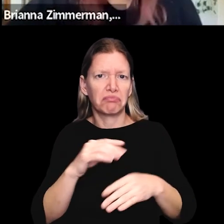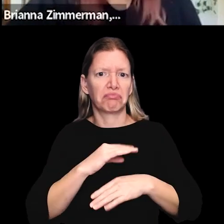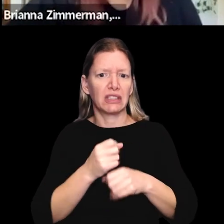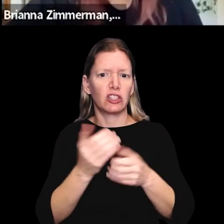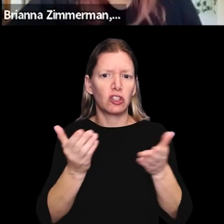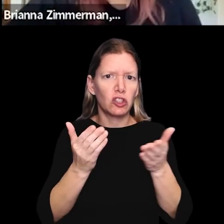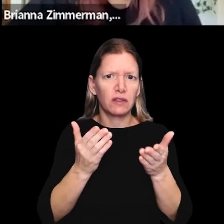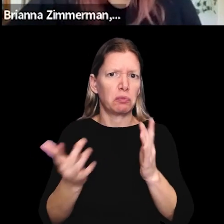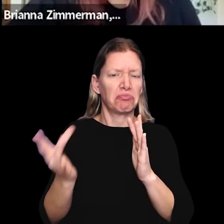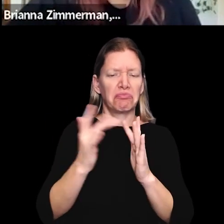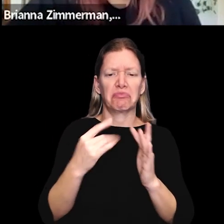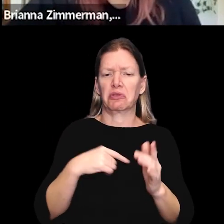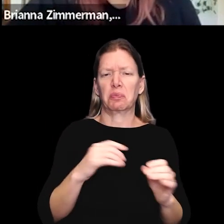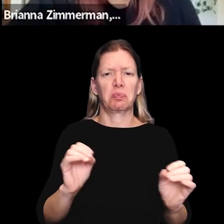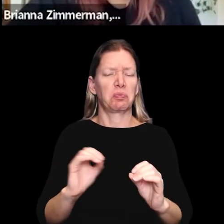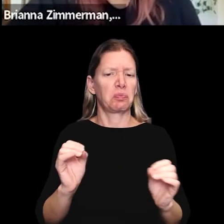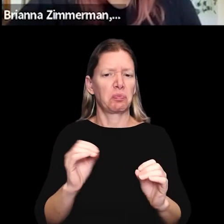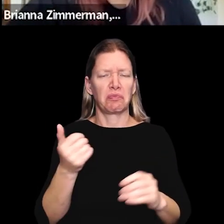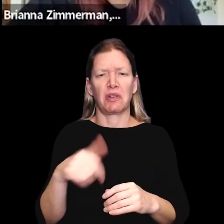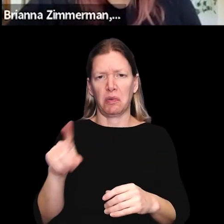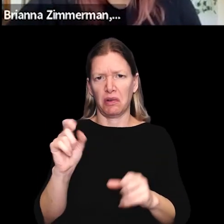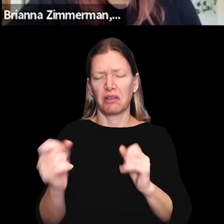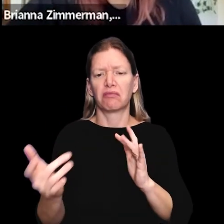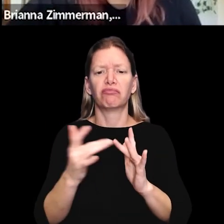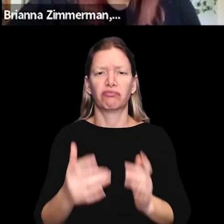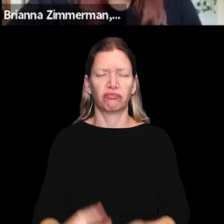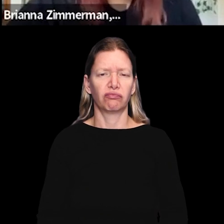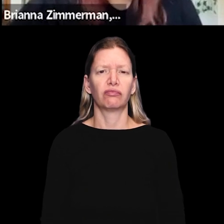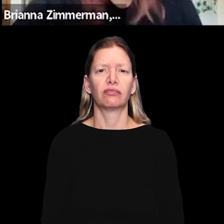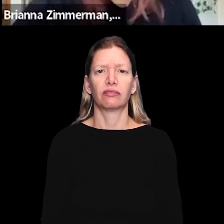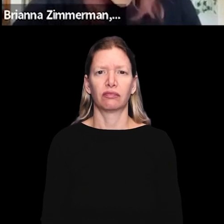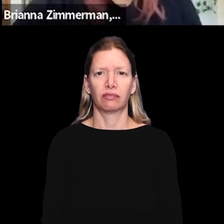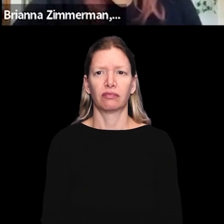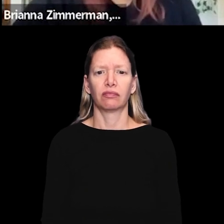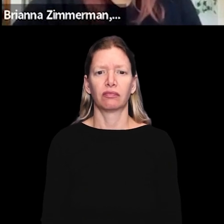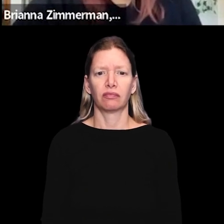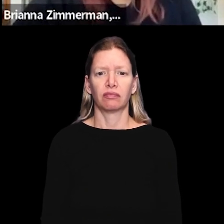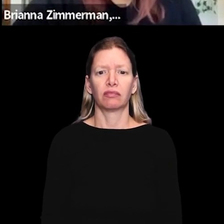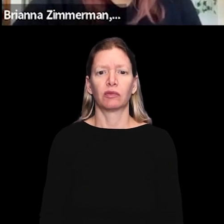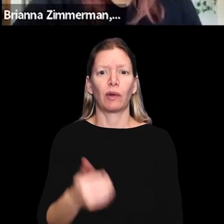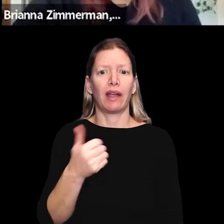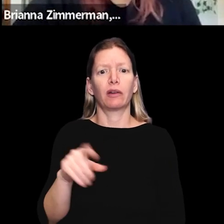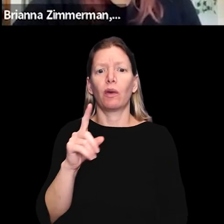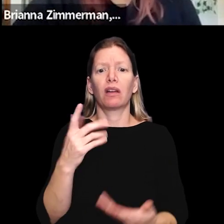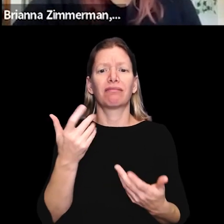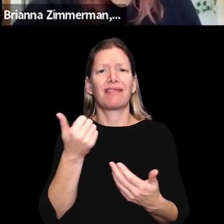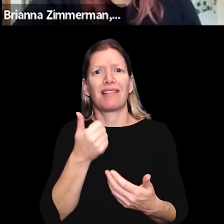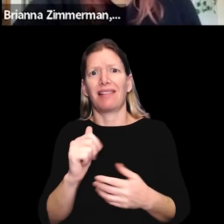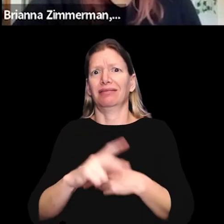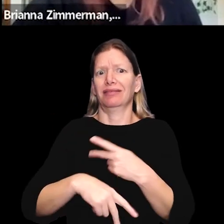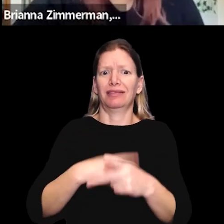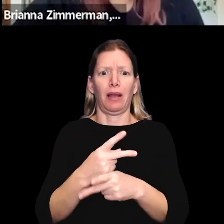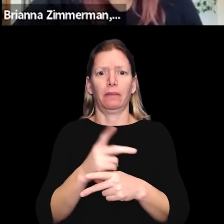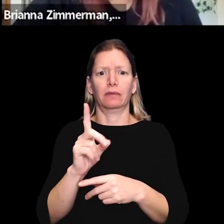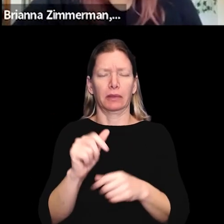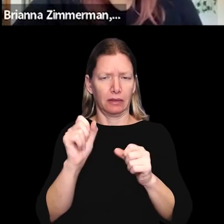that you have to meet to get services or to contact us. So anyone with any type